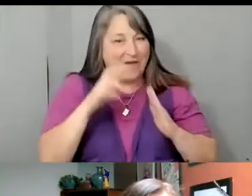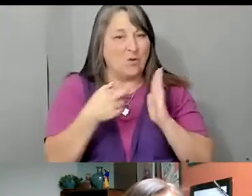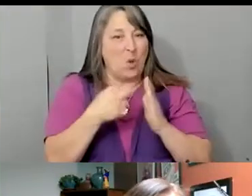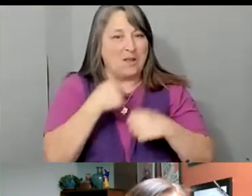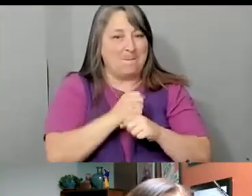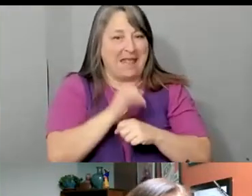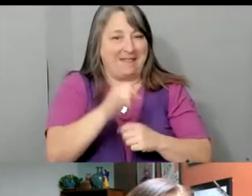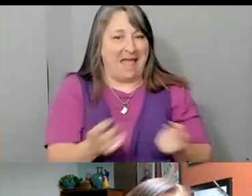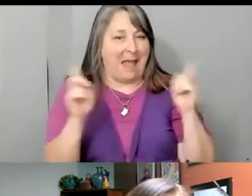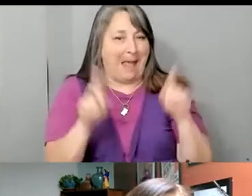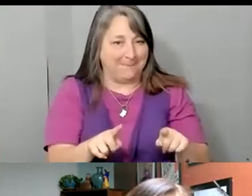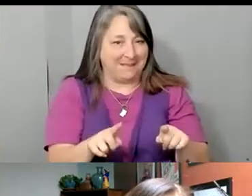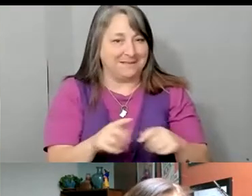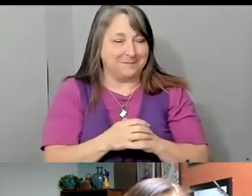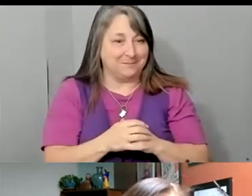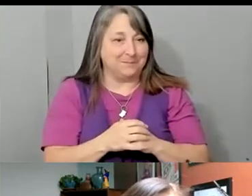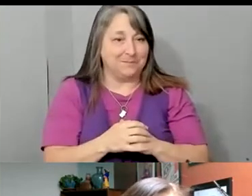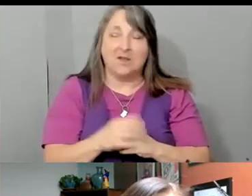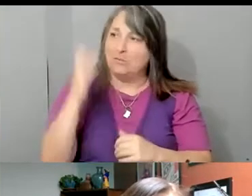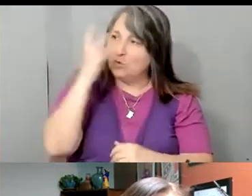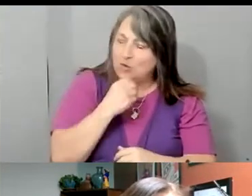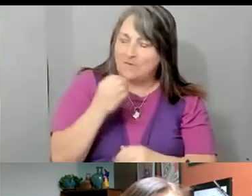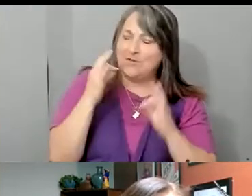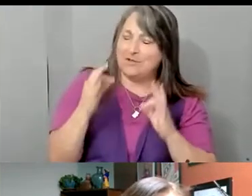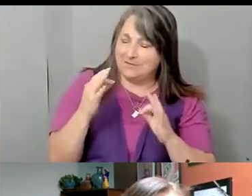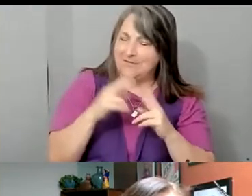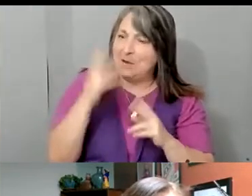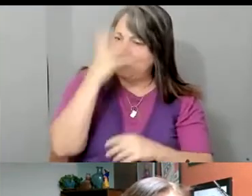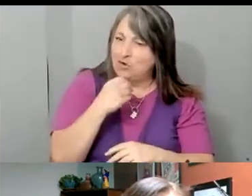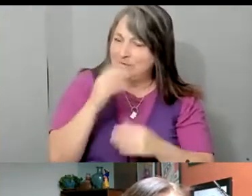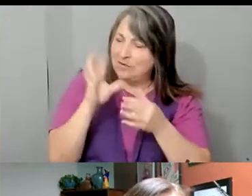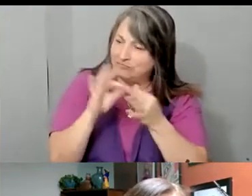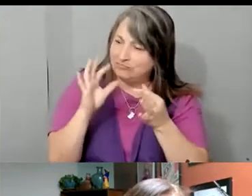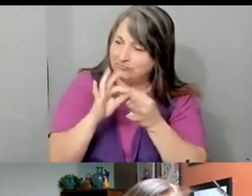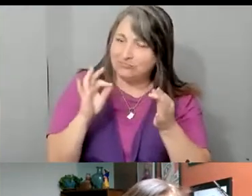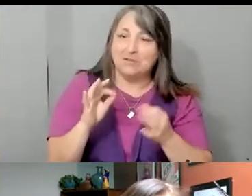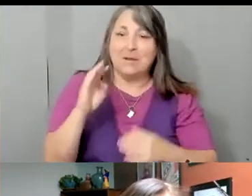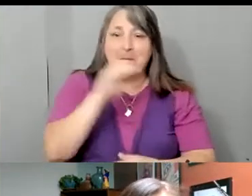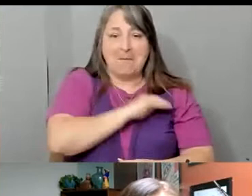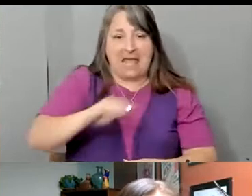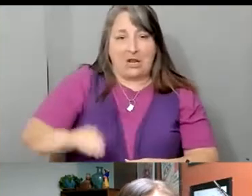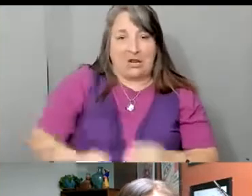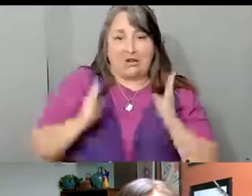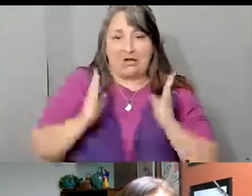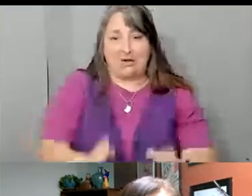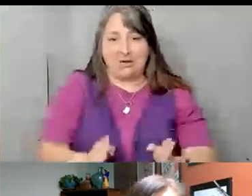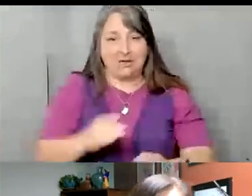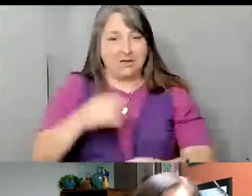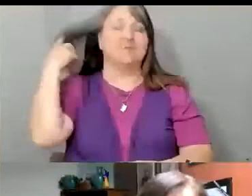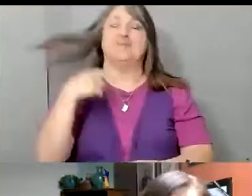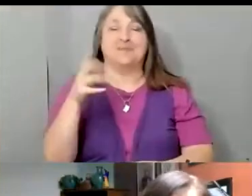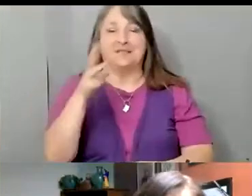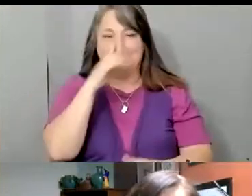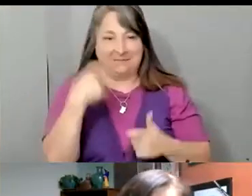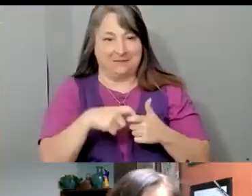Beautiful, really, really beautiful. Mayor Sarmiento. Mira, voy a dar esta respuesta en